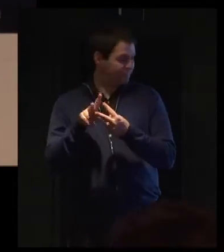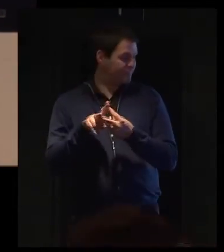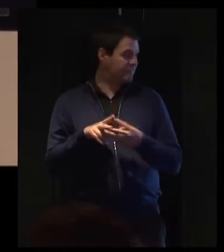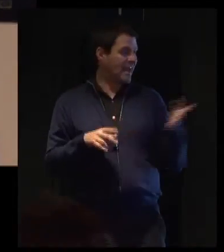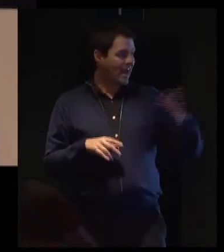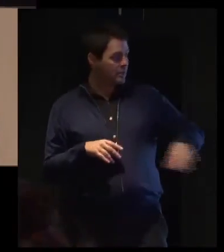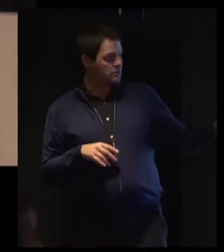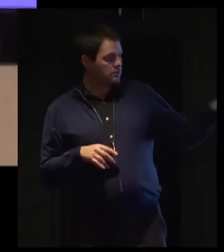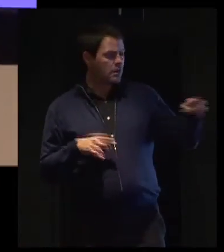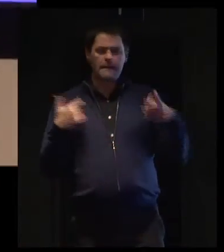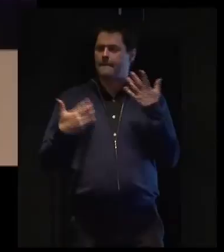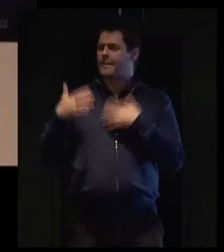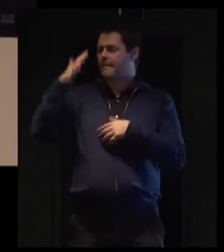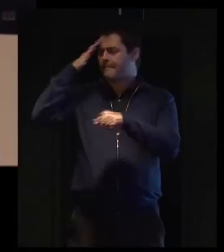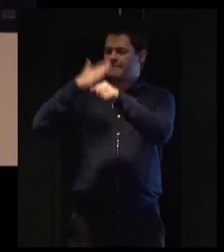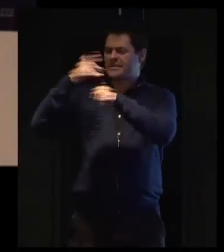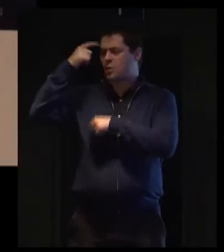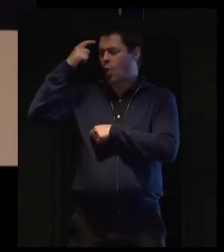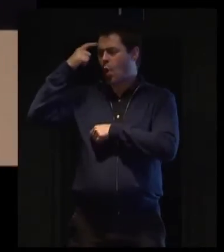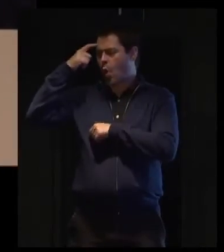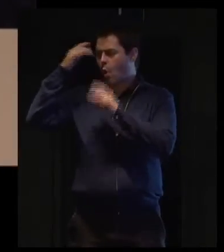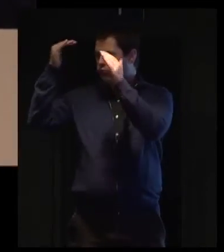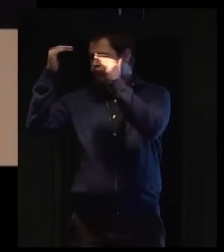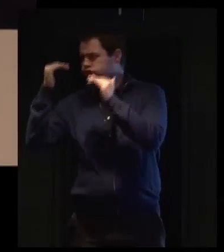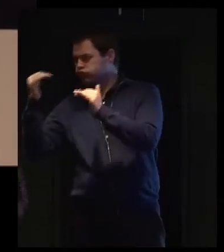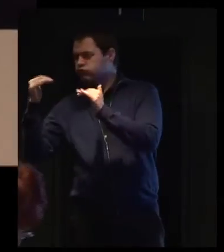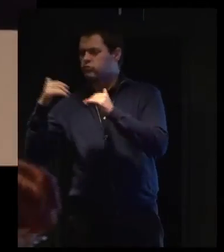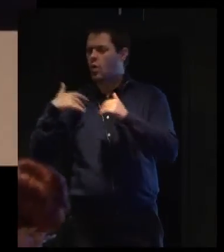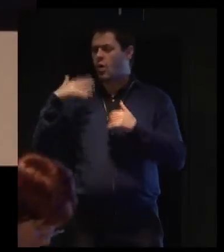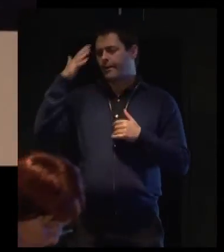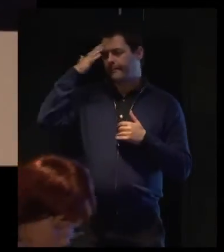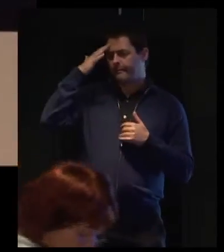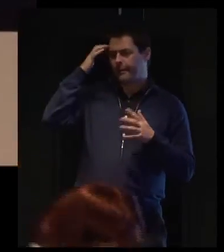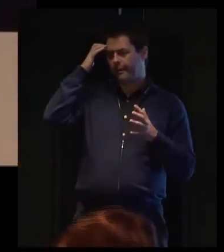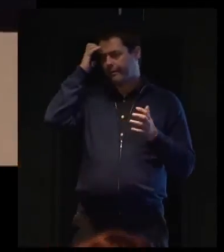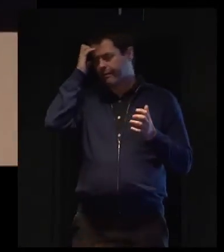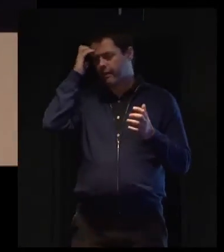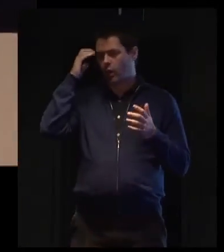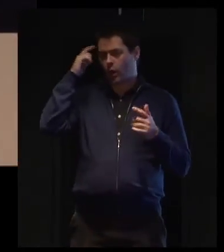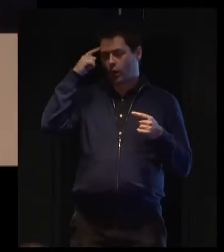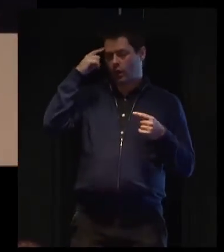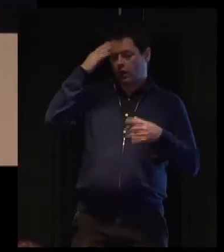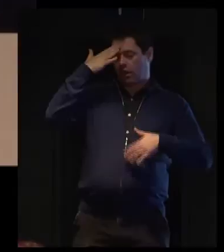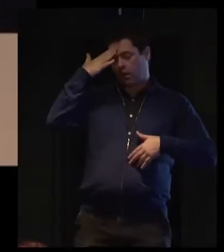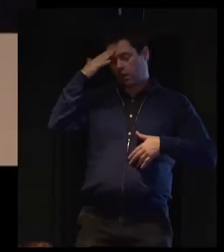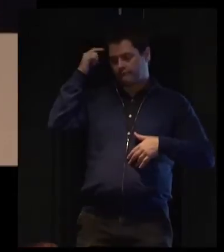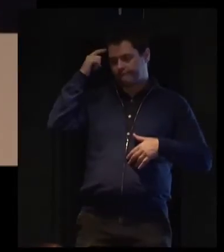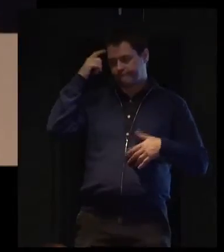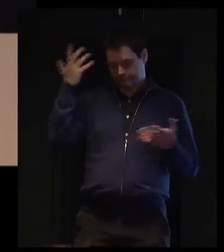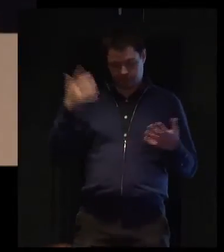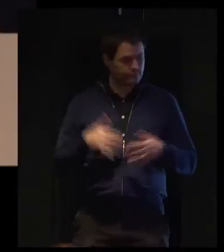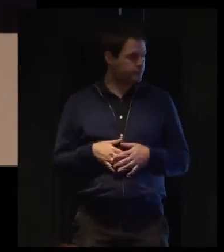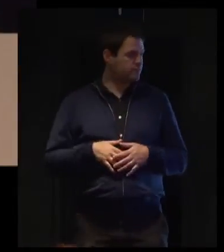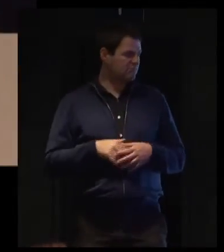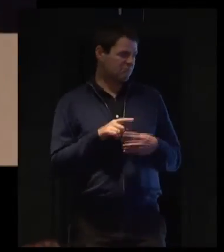and supporters with physiological, intellectual or mental health conditions. But it's not just those groups,